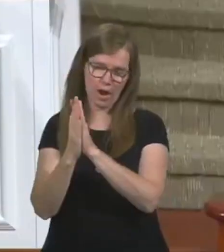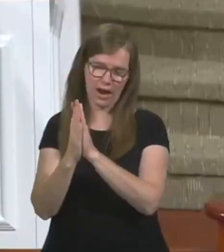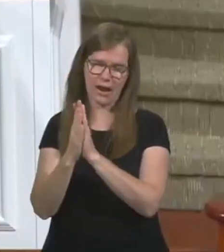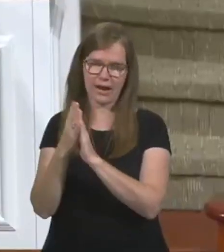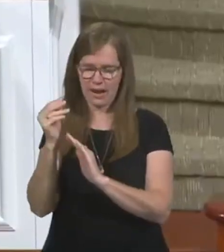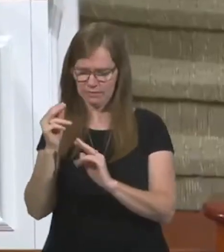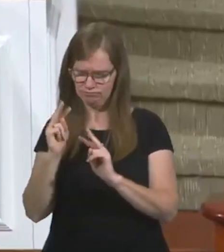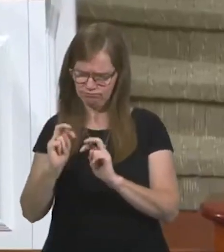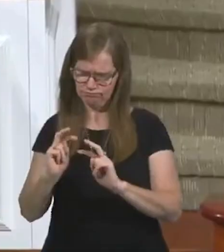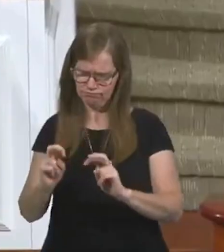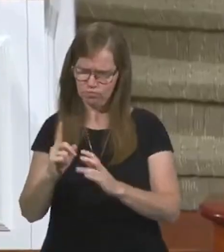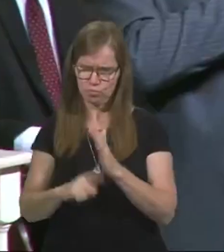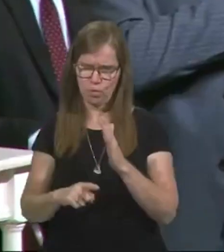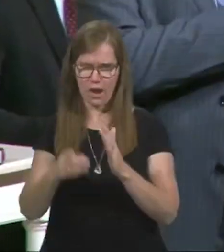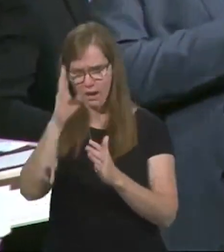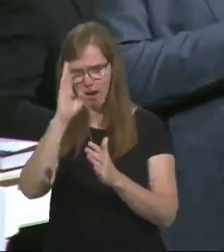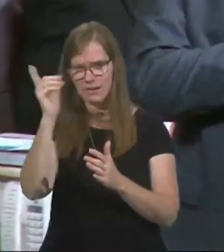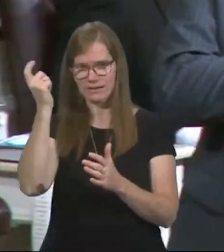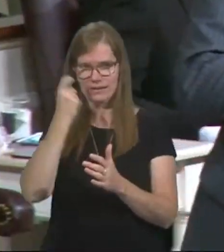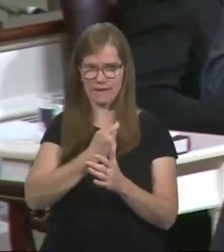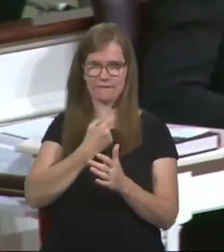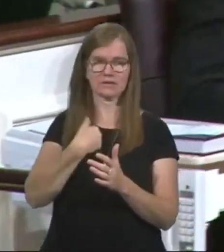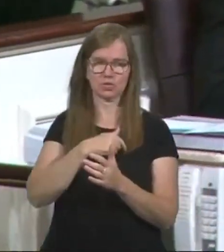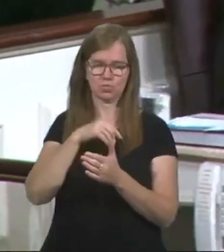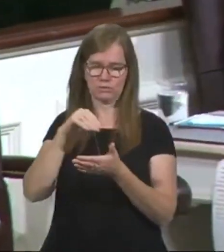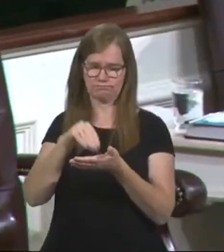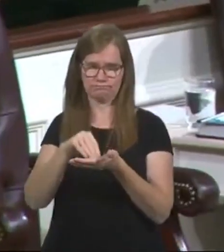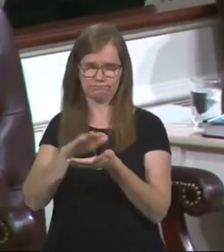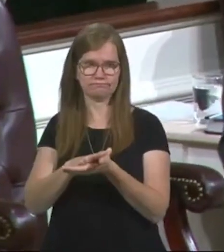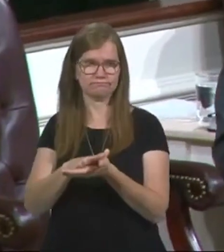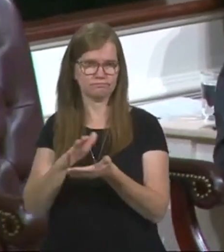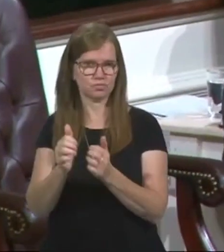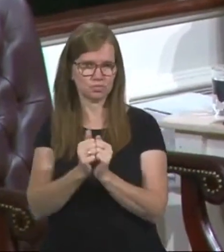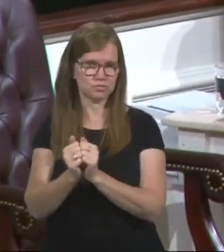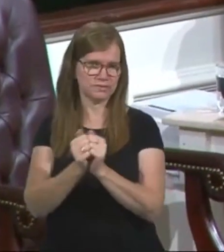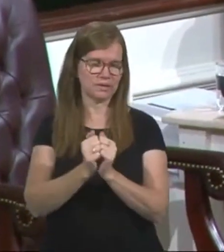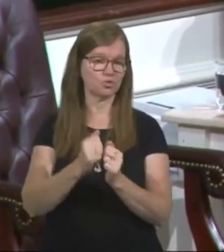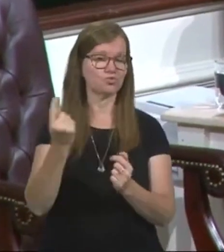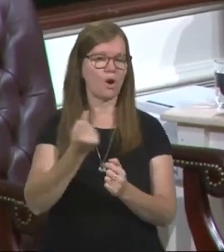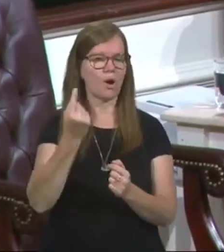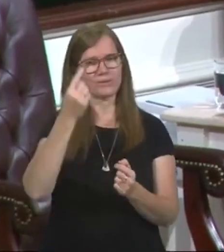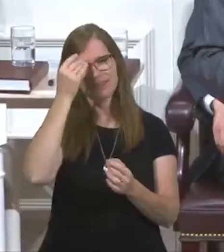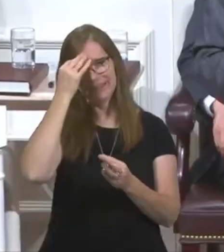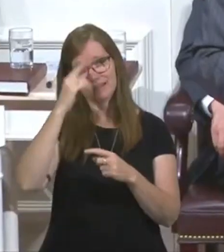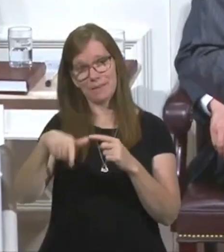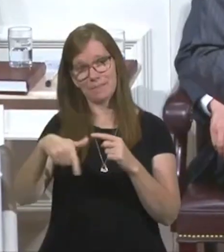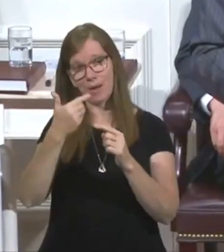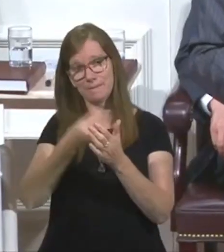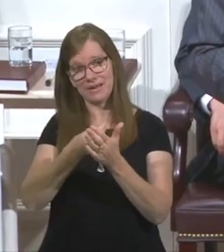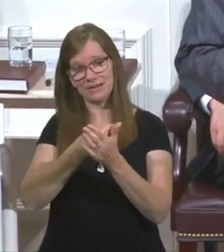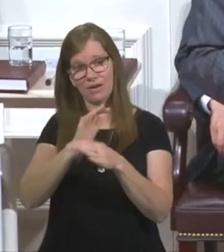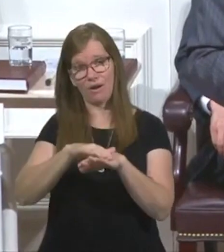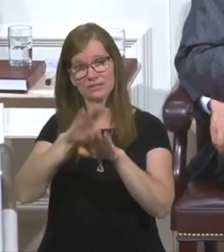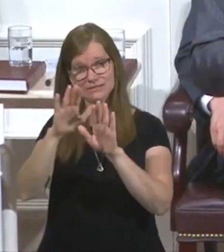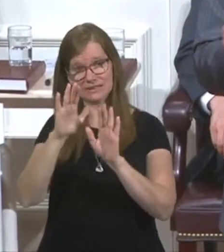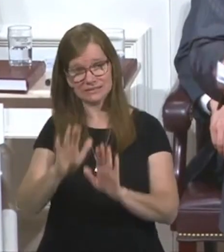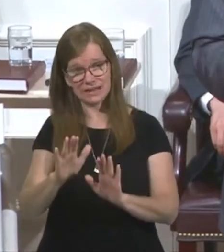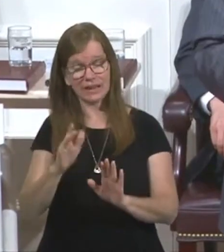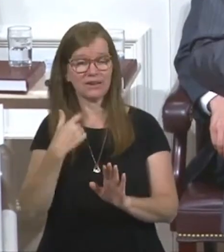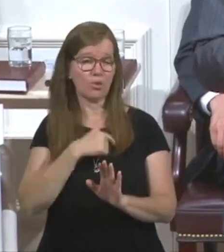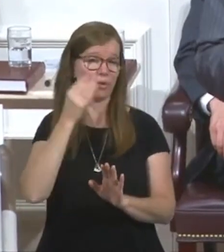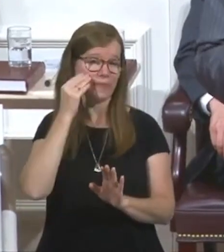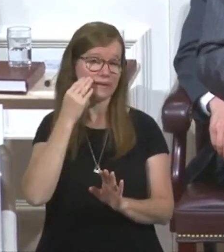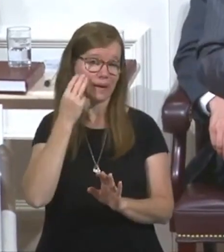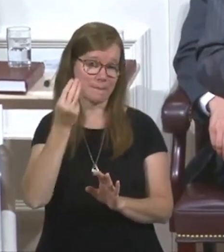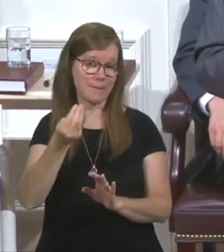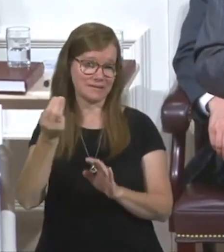evaluate what God gave us and we fill out our giving envelope together. So we always think about money on Sunday. And we think about